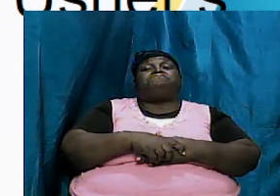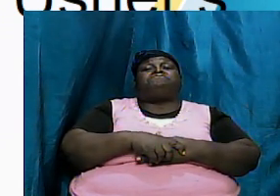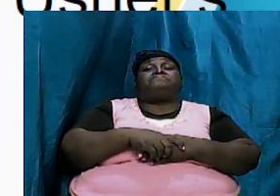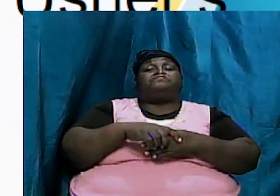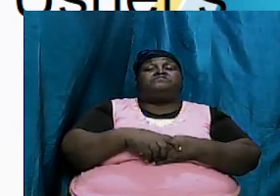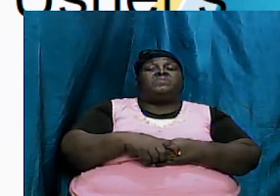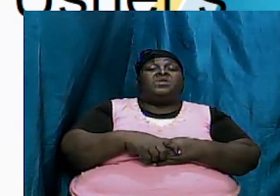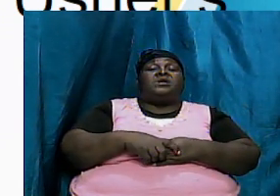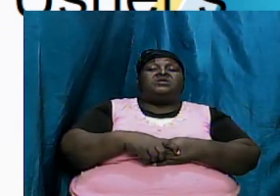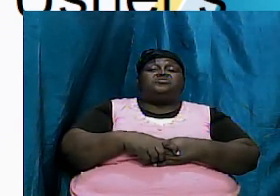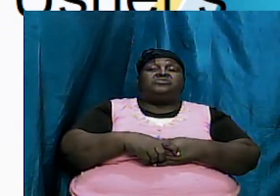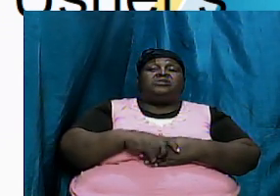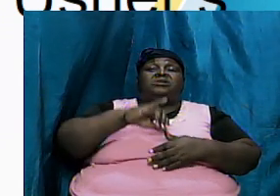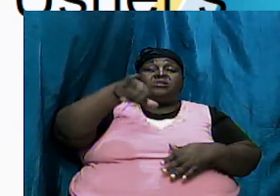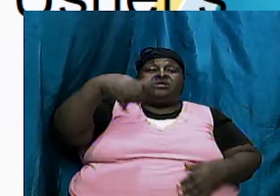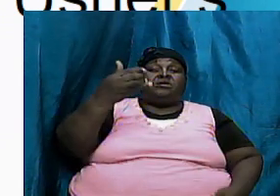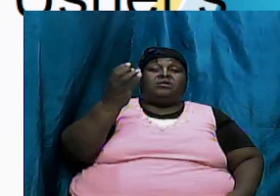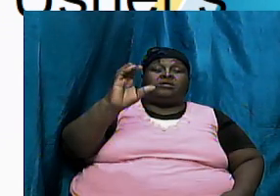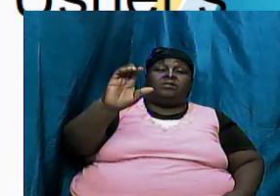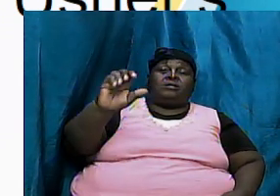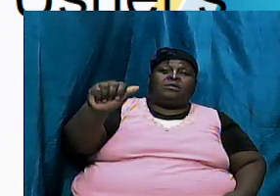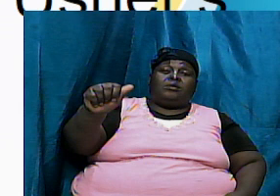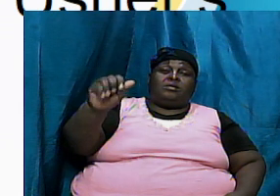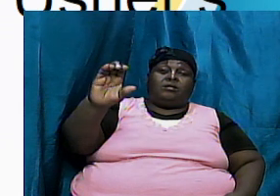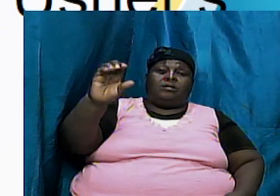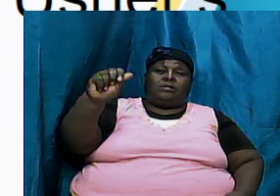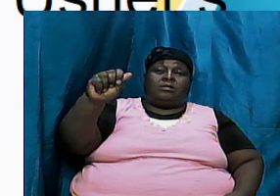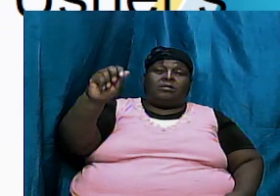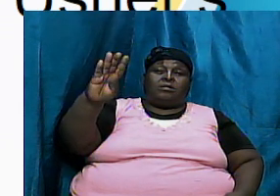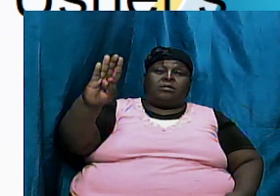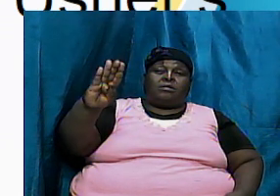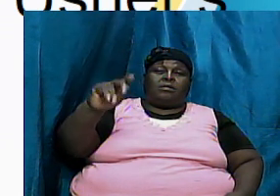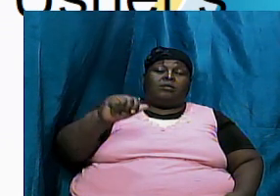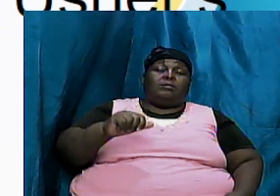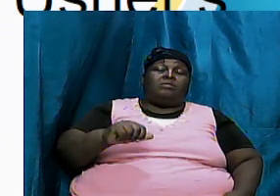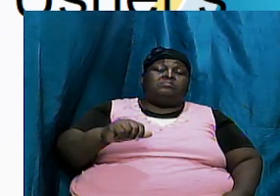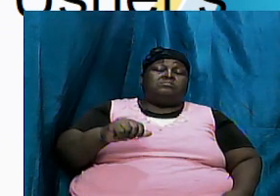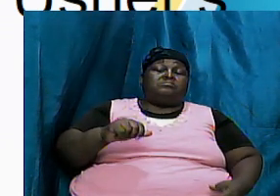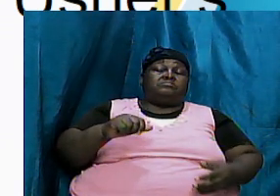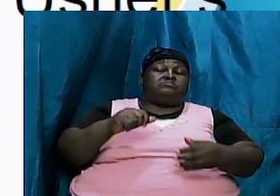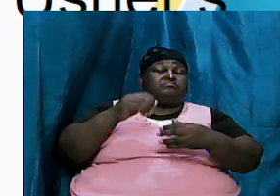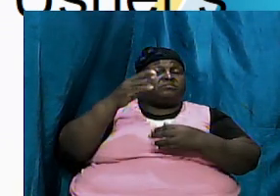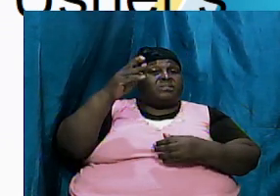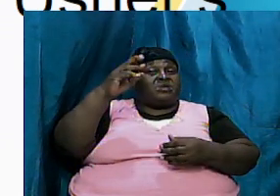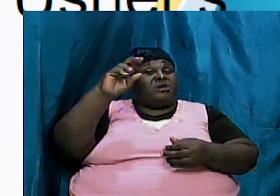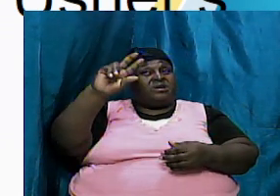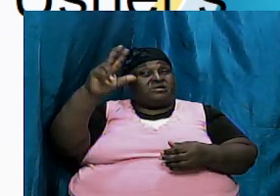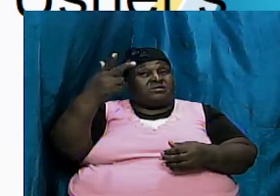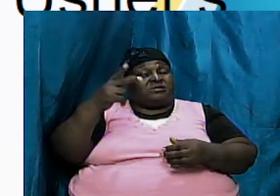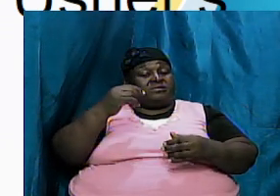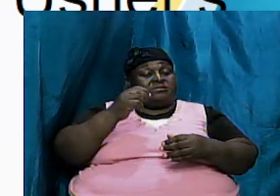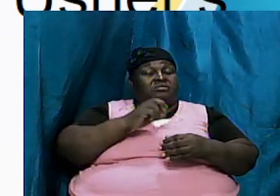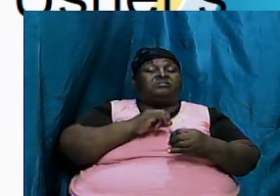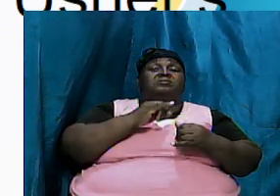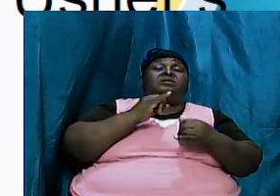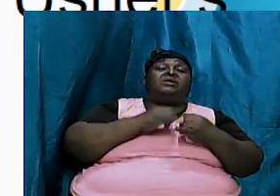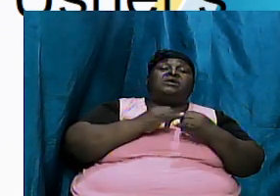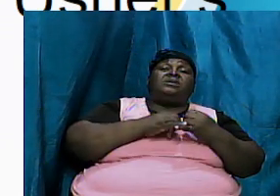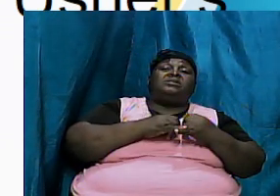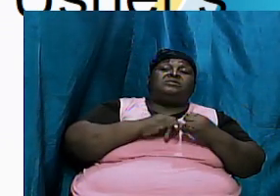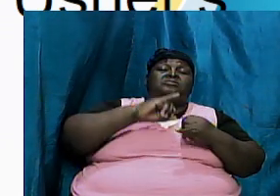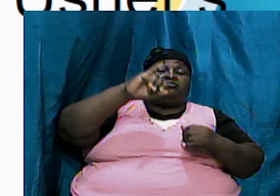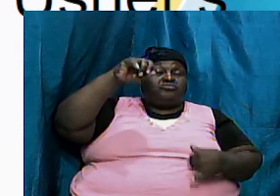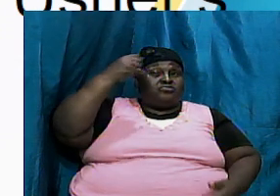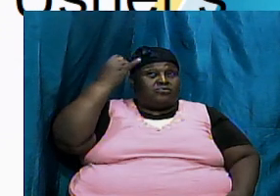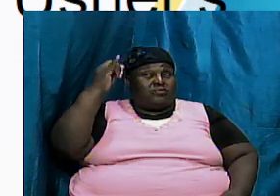a couple of sons the second to last of which was Joseph and Joseph here up to the time of his death